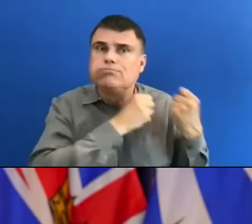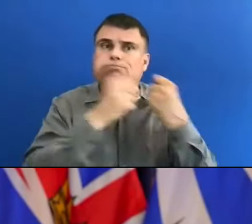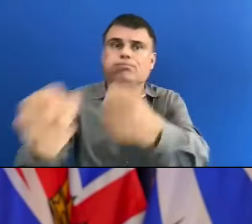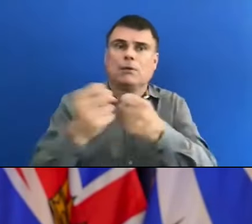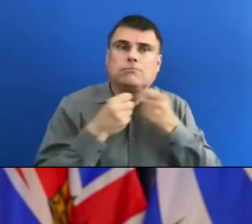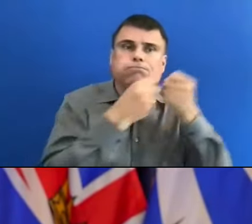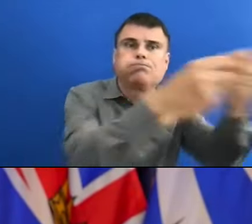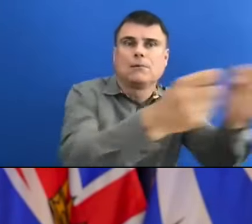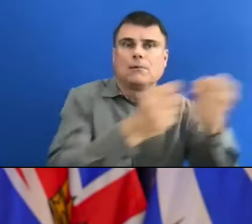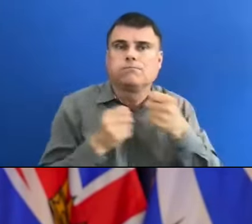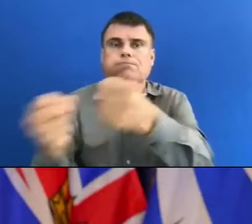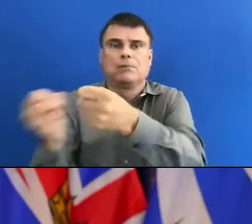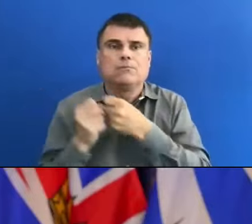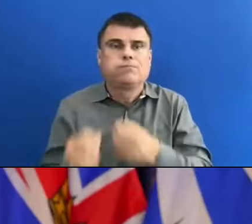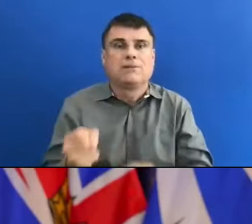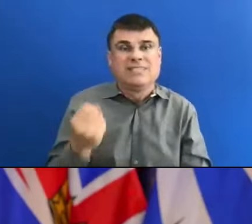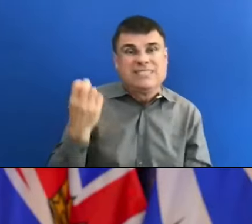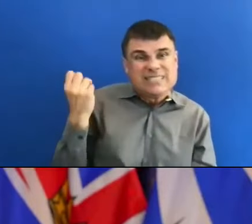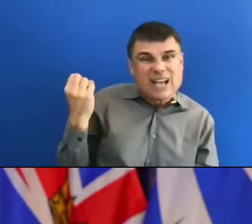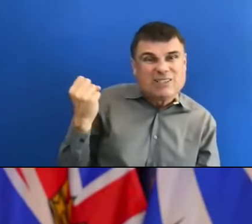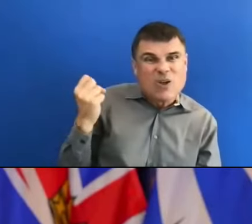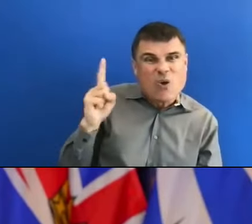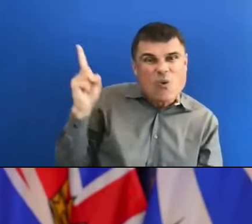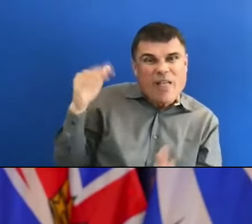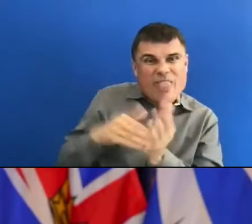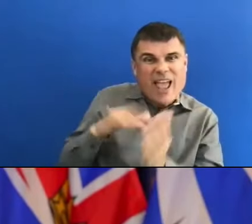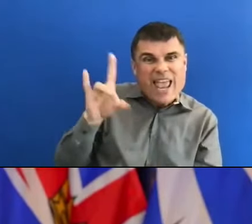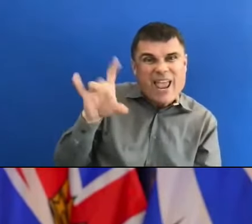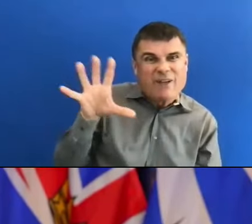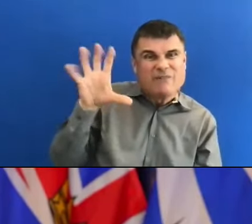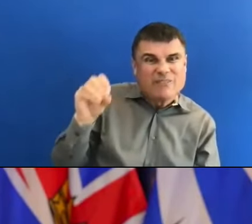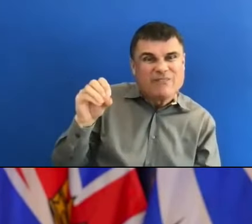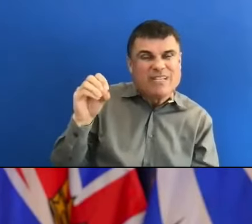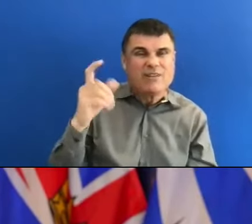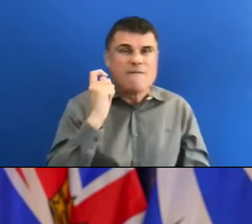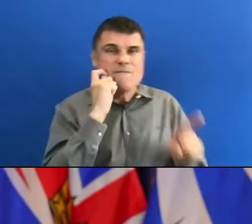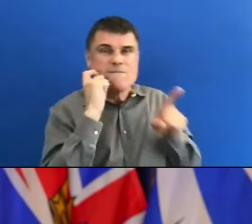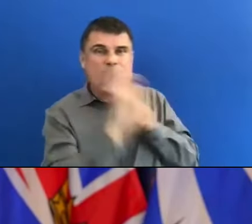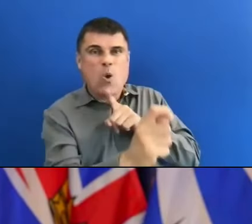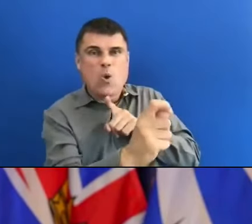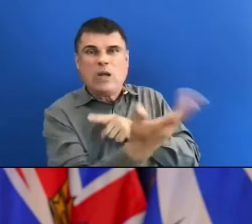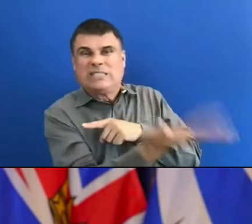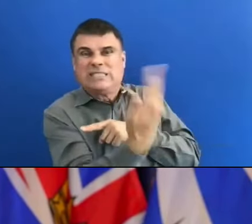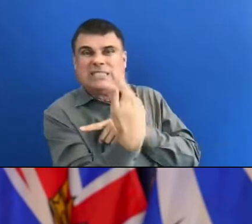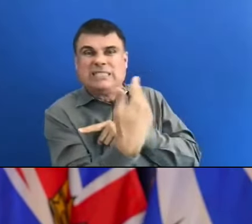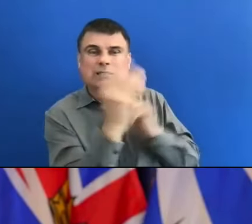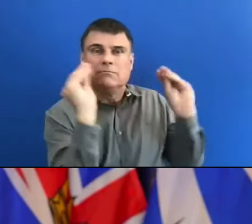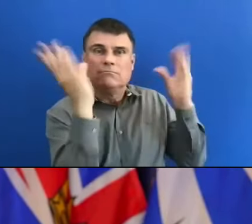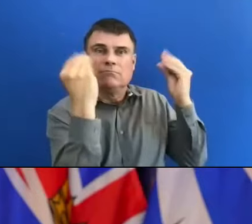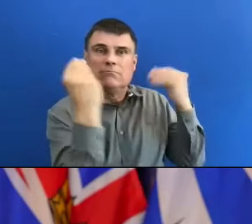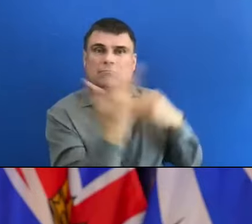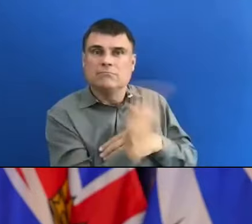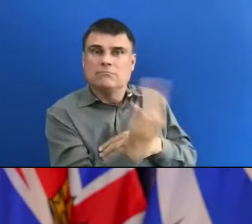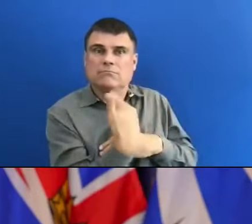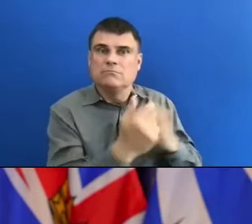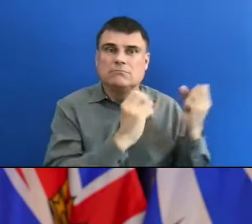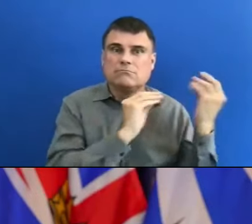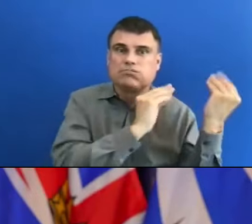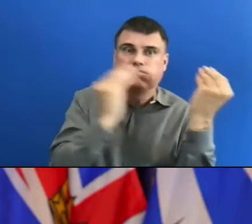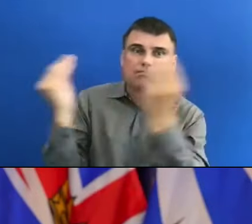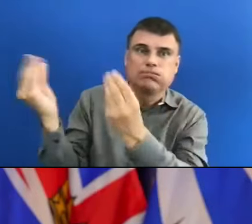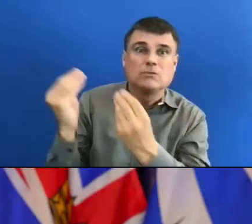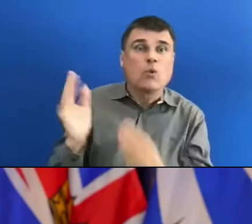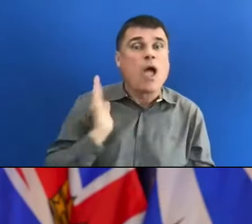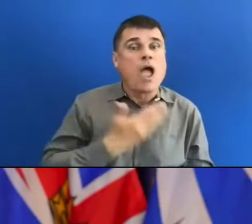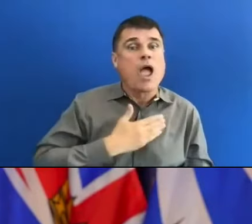on Friday. 1,950. And I think our ambulance paramedics have responded to that as they always